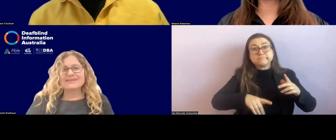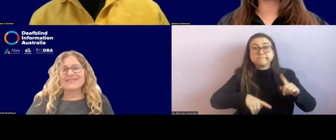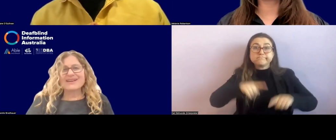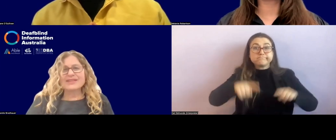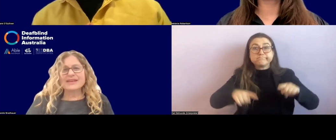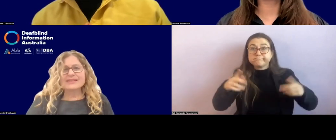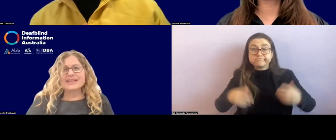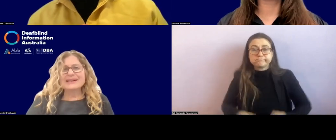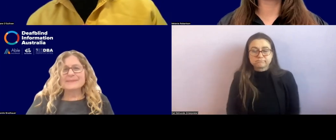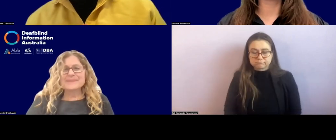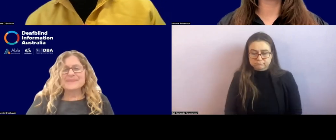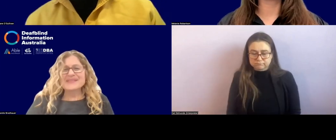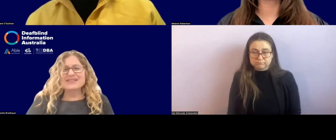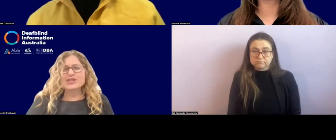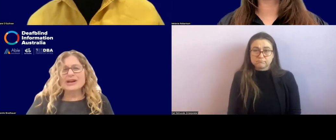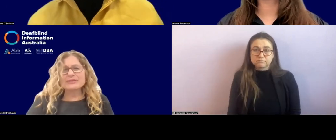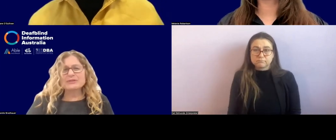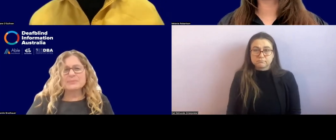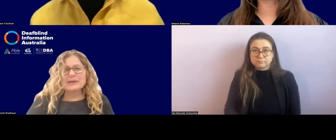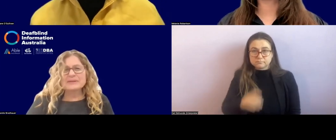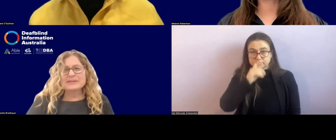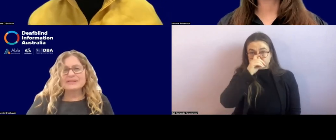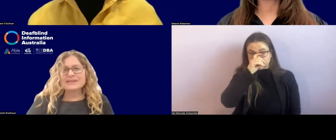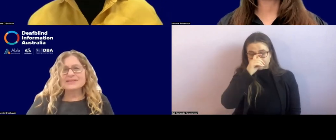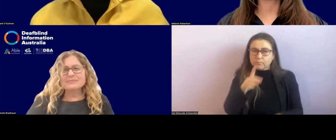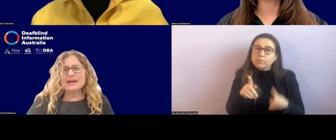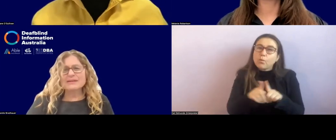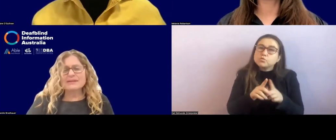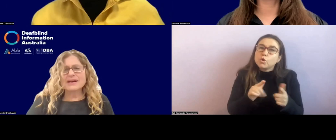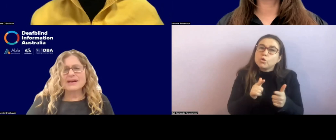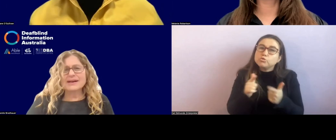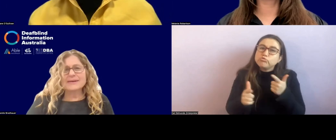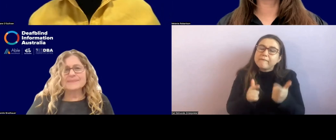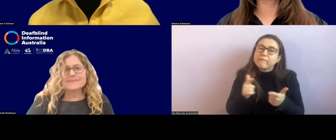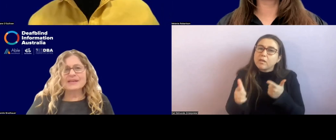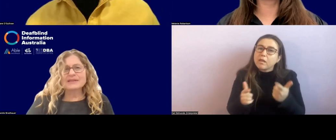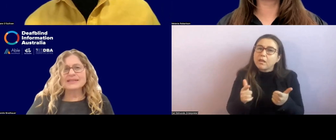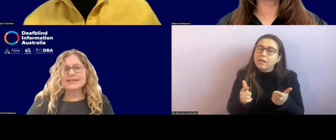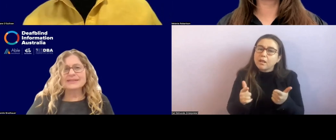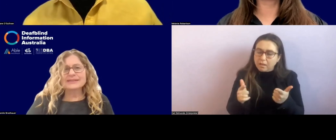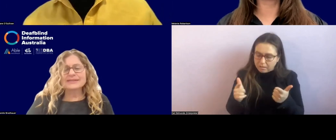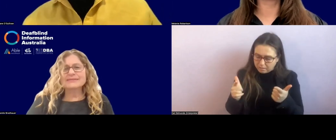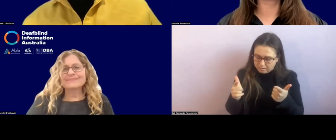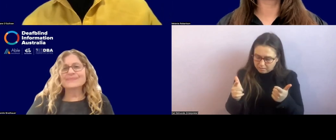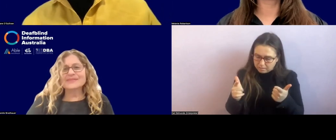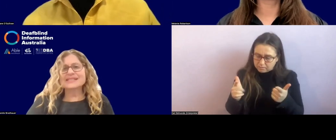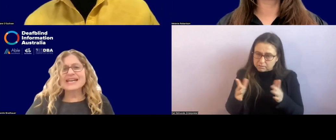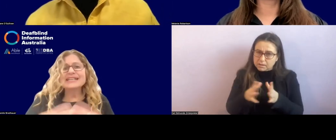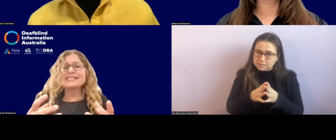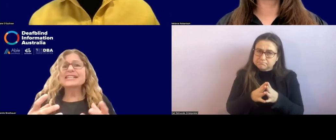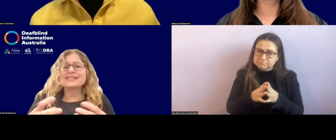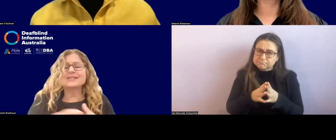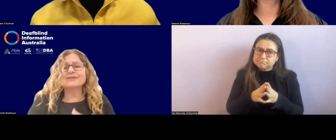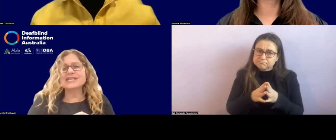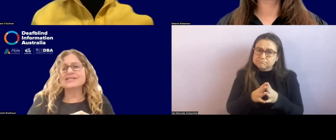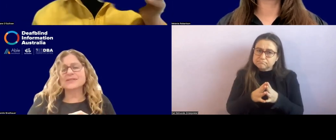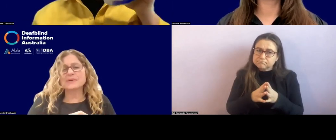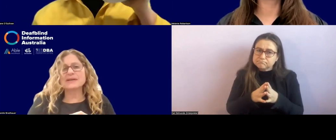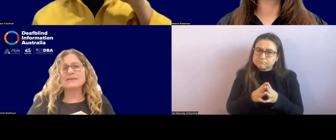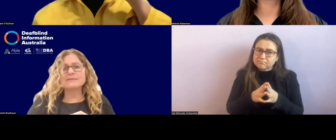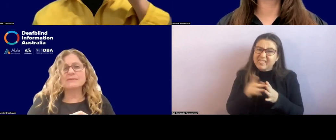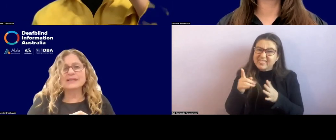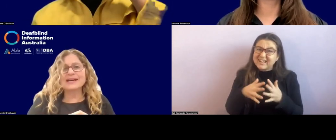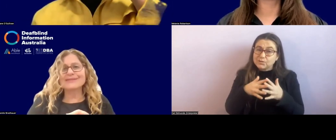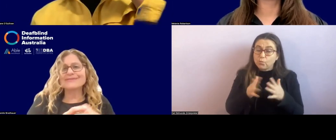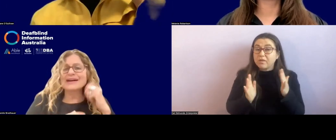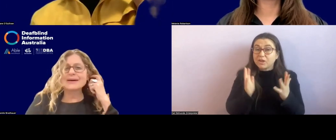I, I think the, um, the travel component is, um, really taken into consideration as